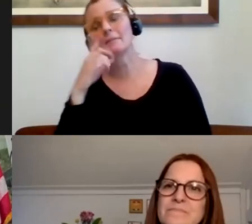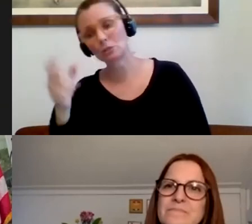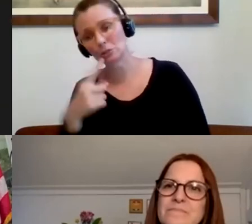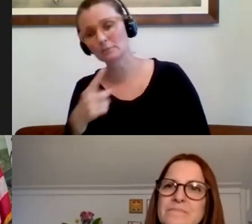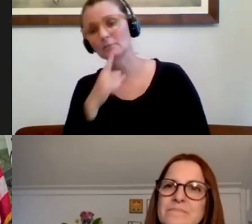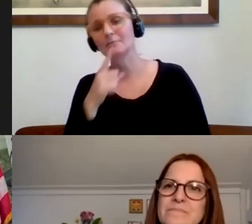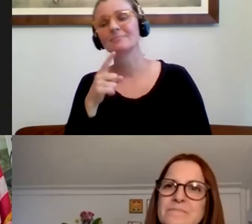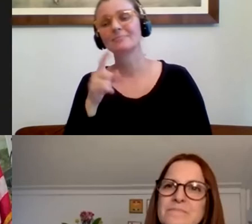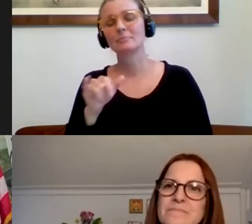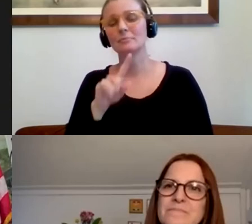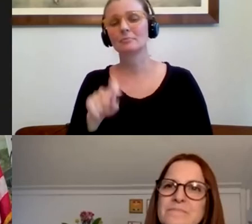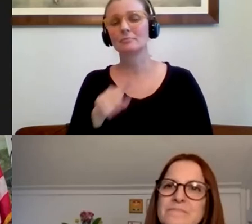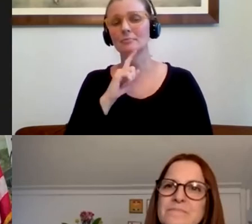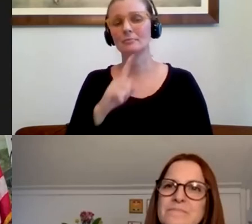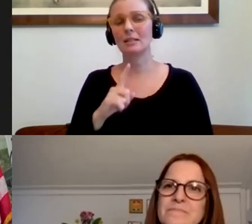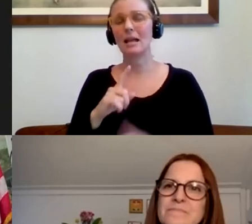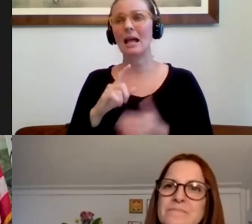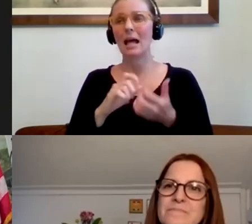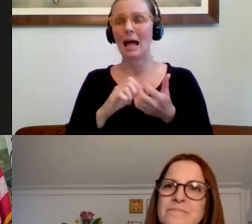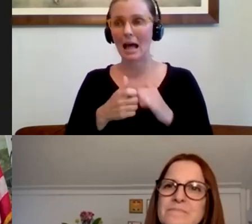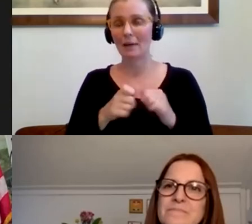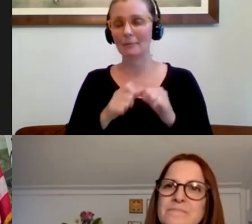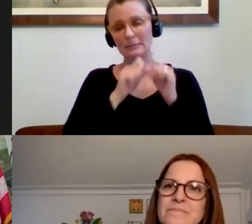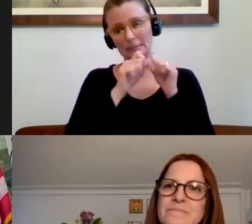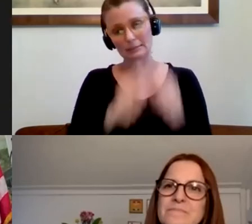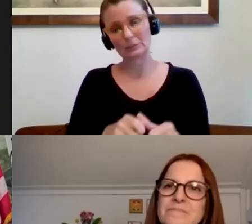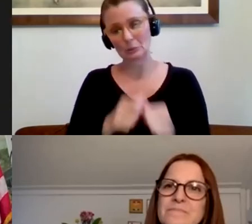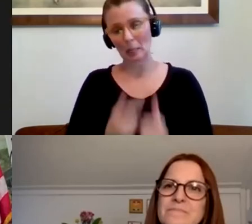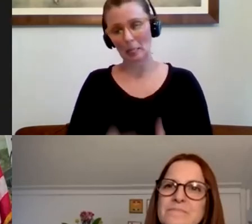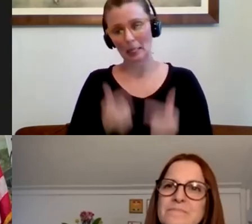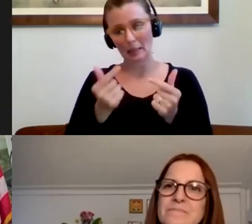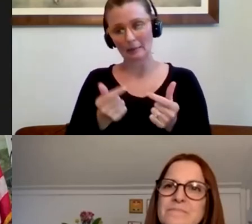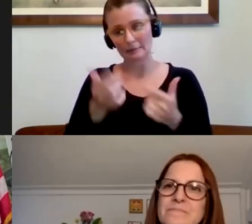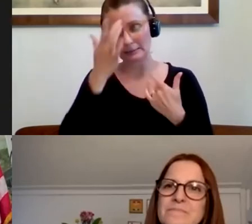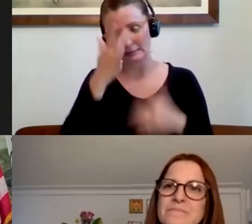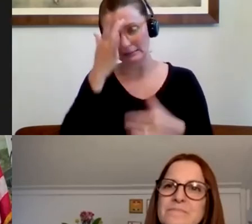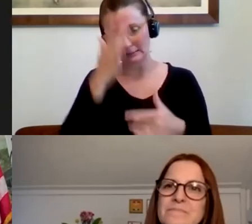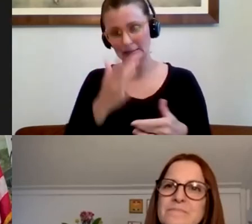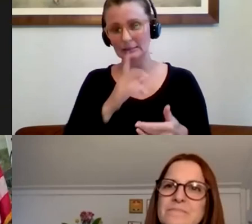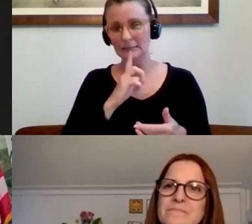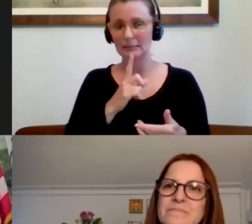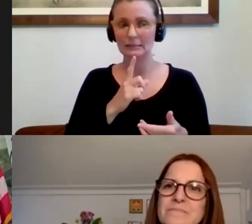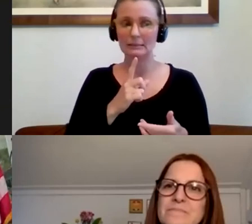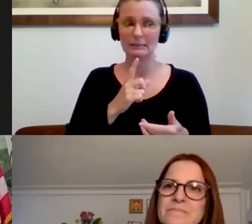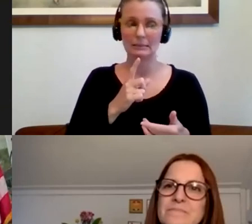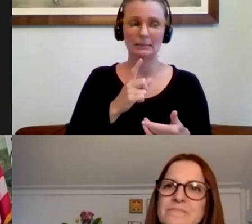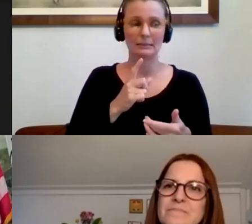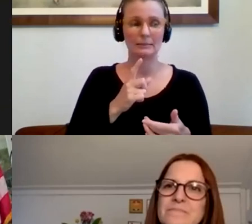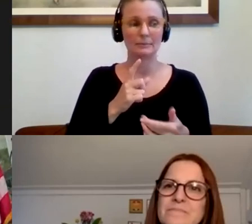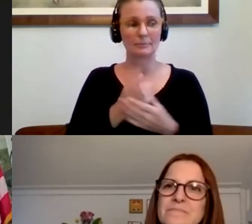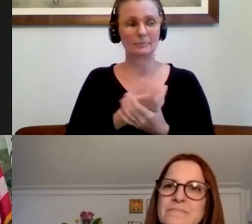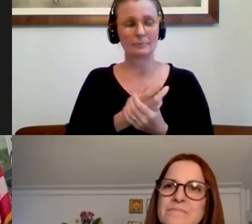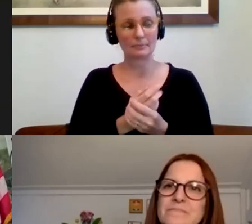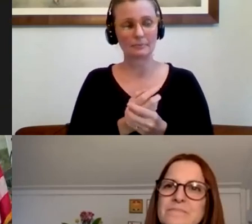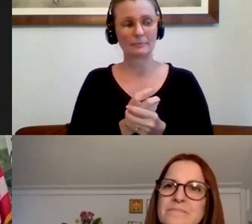continue to move forward and live with this disease amongst us and this crisis. And as we think about opening up sectors